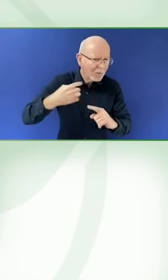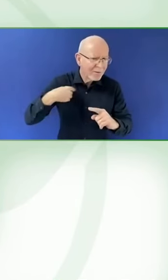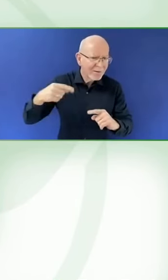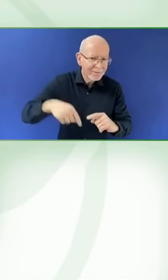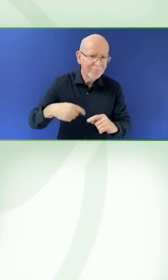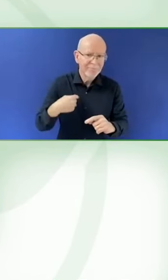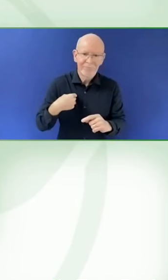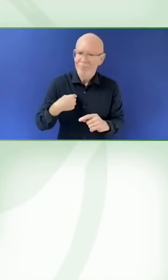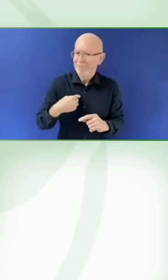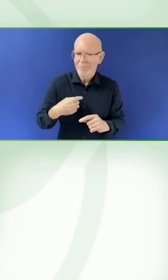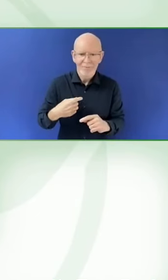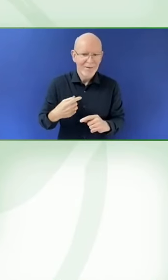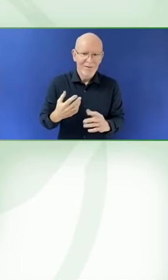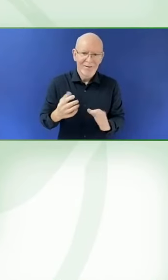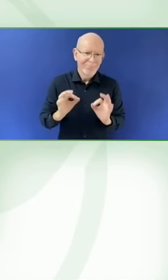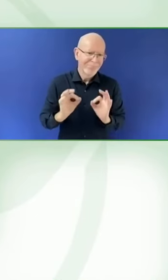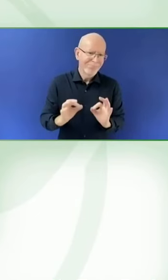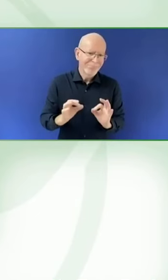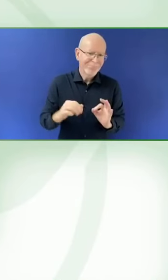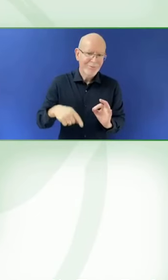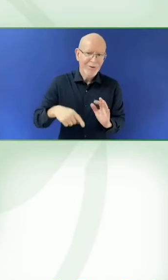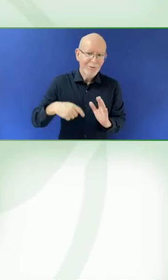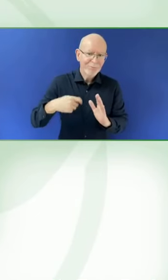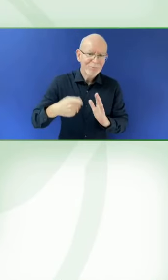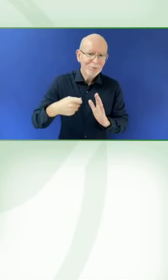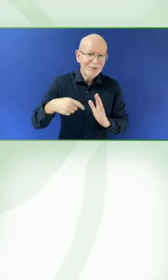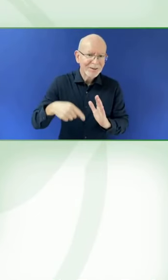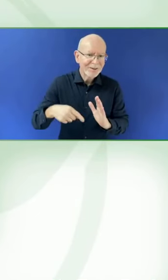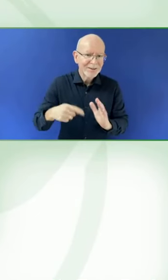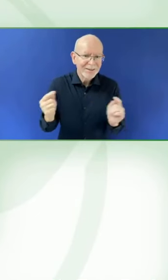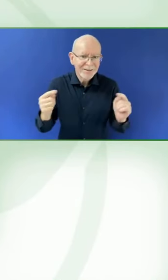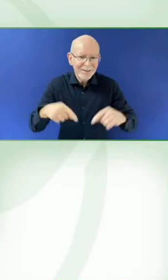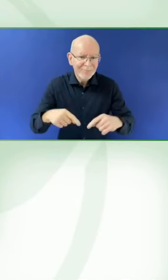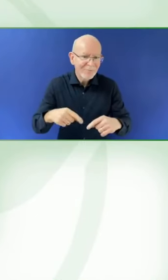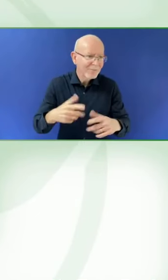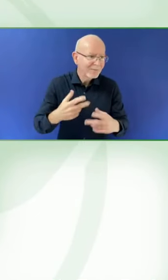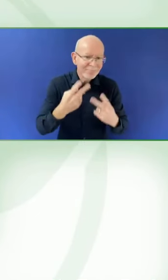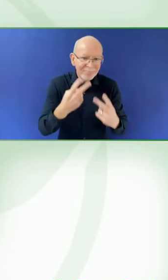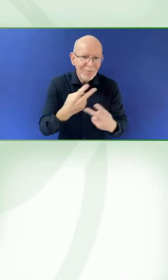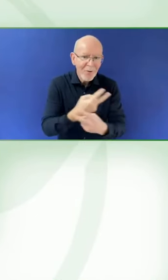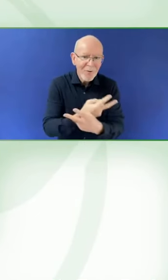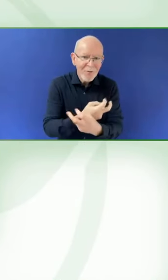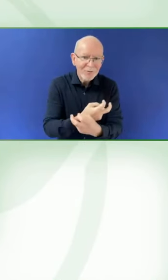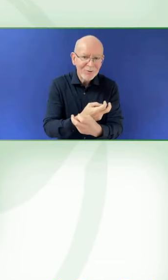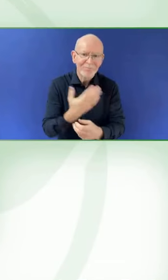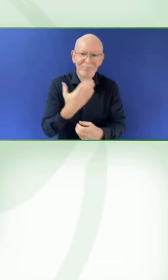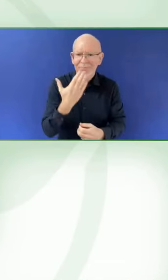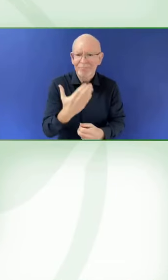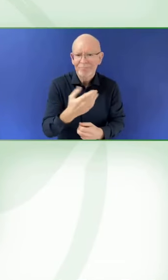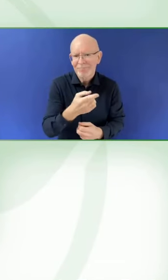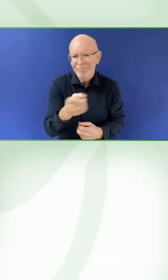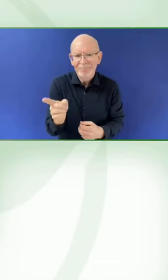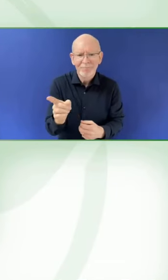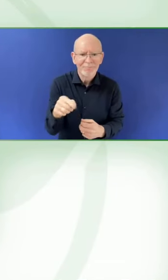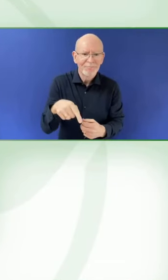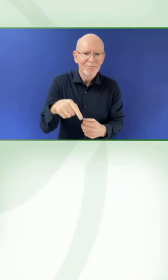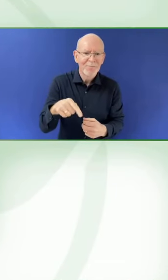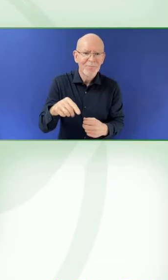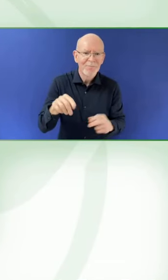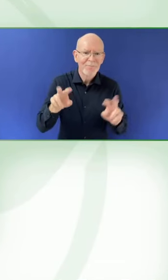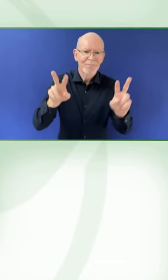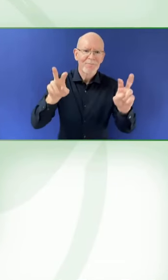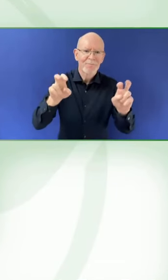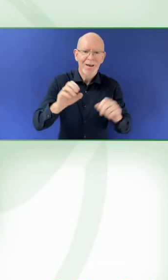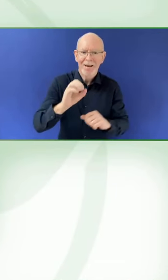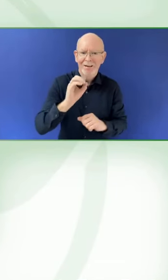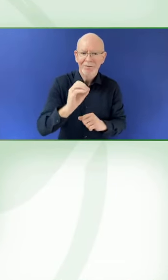children and the bonding moments that we've had, both with our educators, with our parents, living a life without access to literature, without